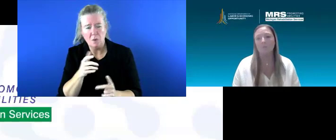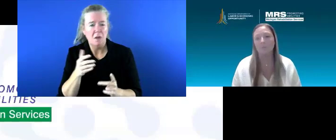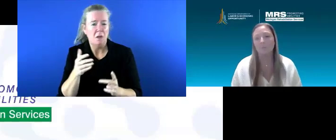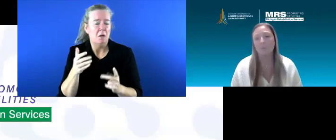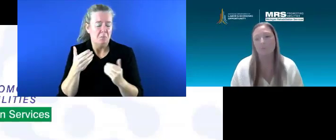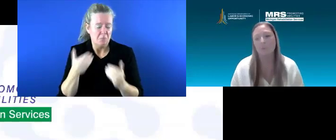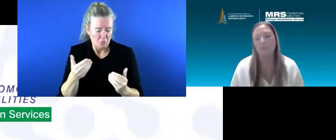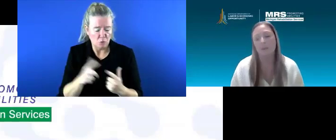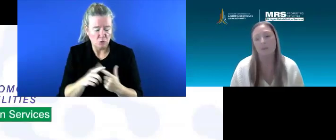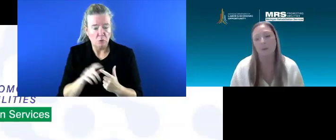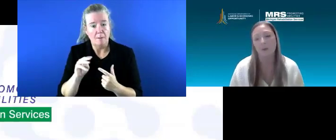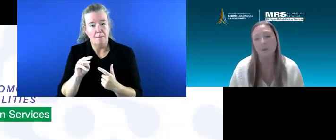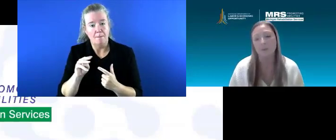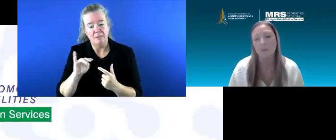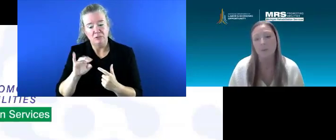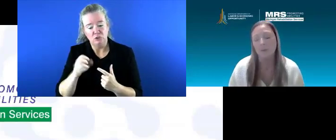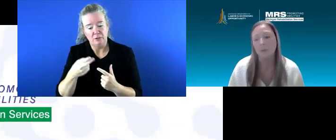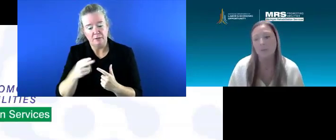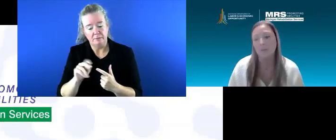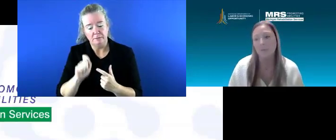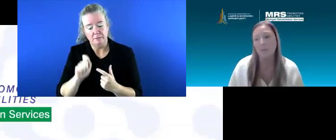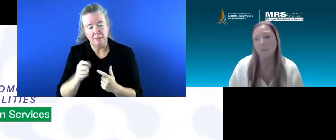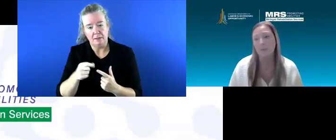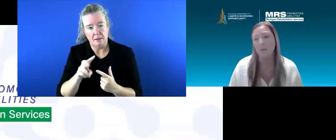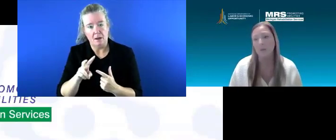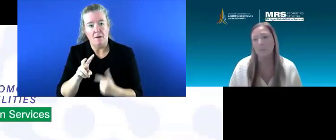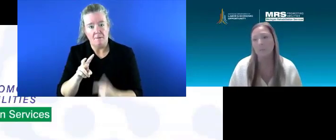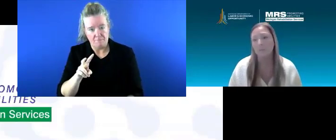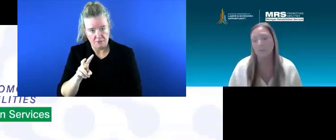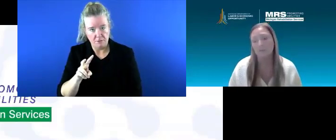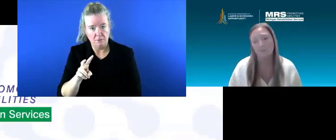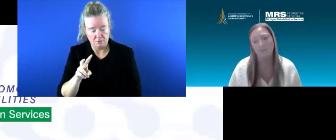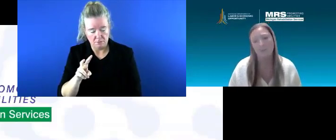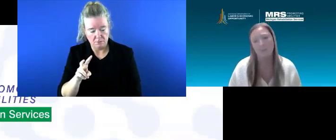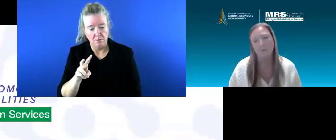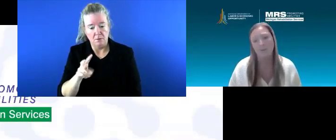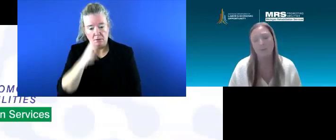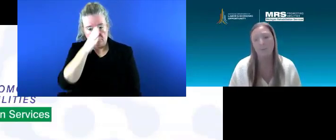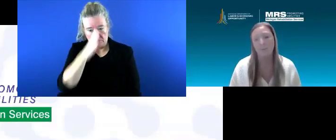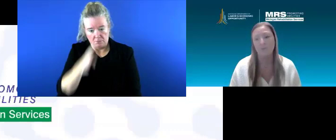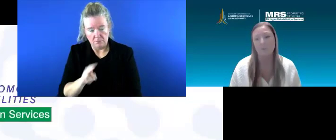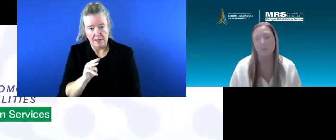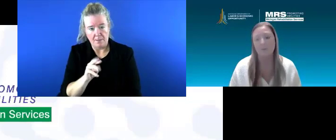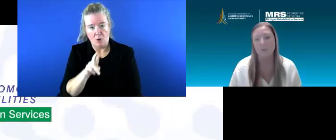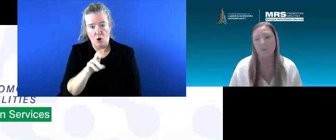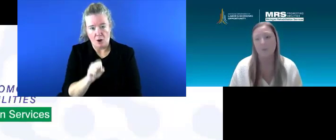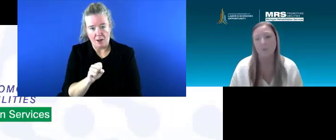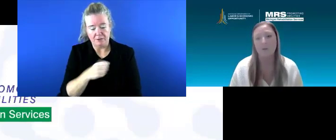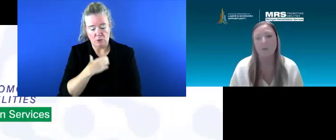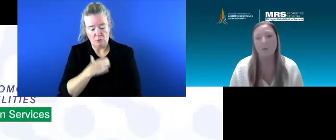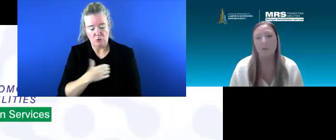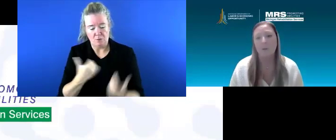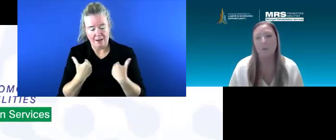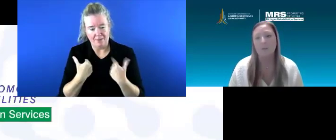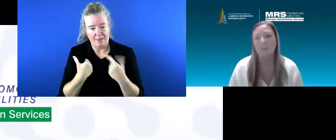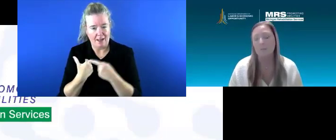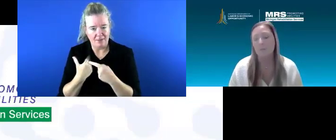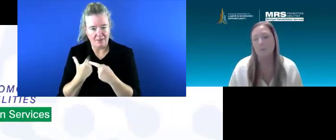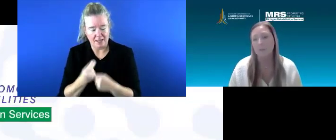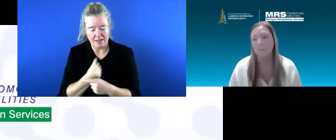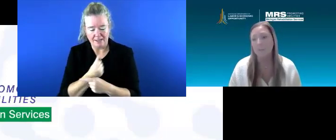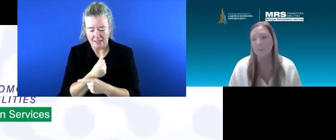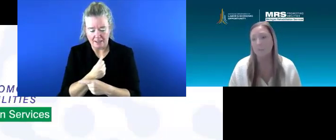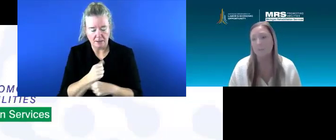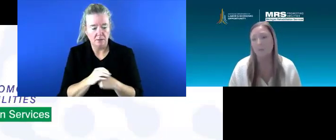go to themichigan.gov and then, um, backslash MRS. I wish we had that on there and,